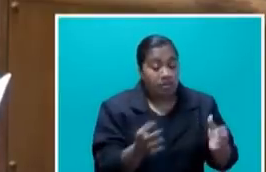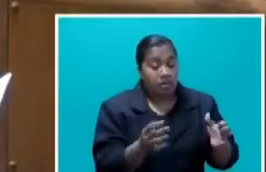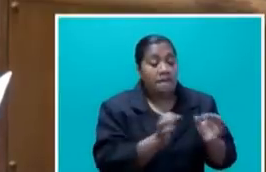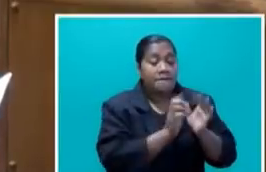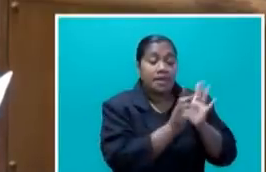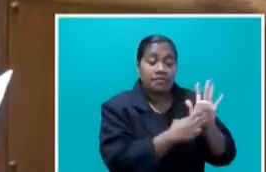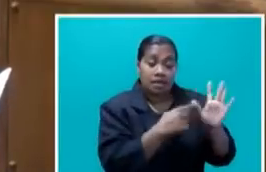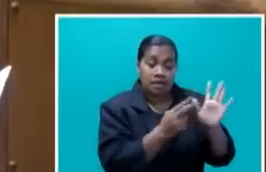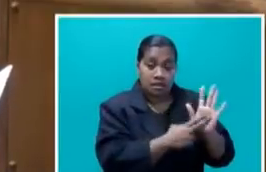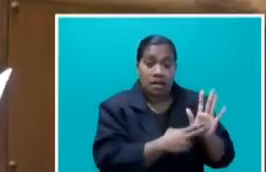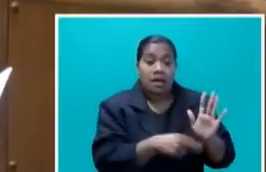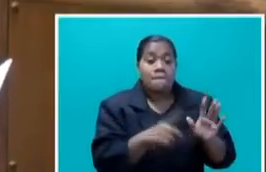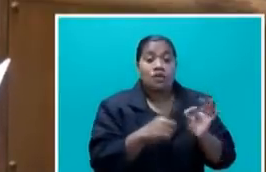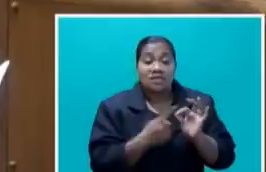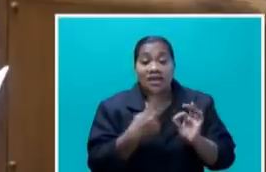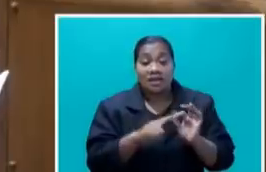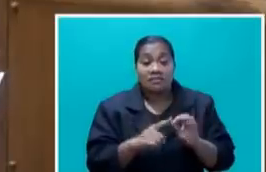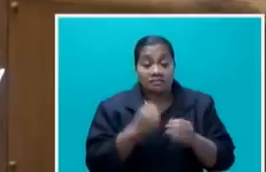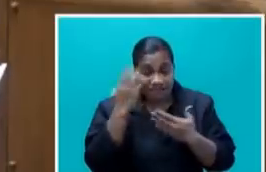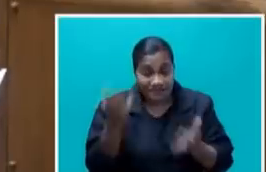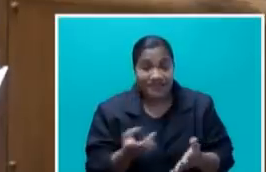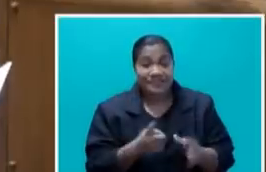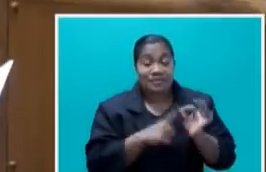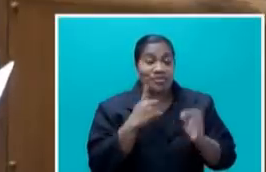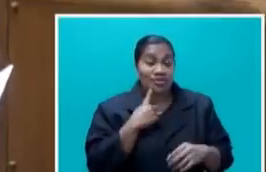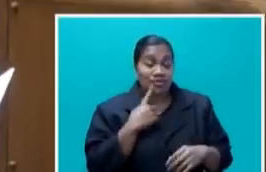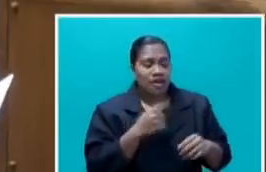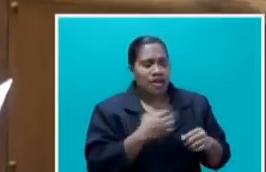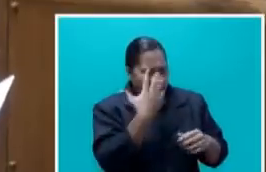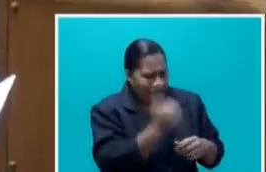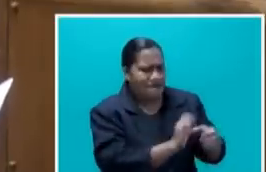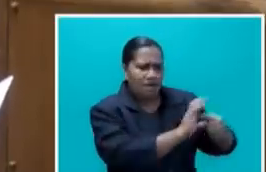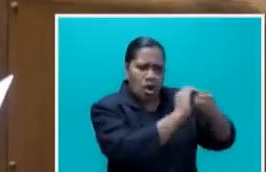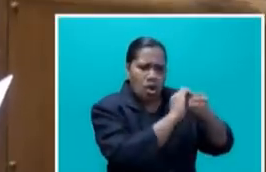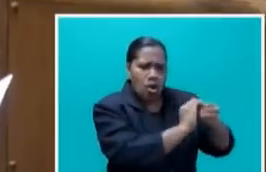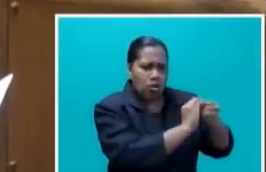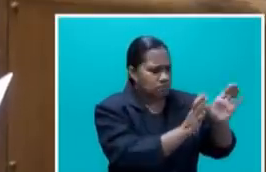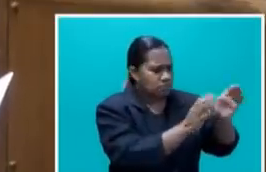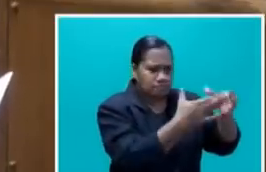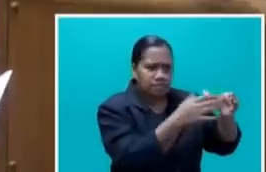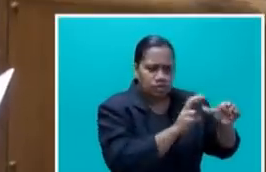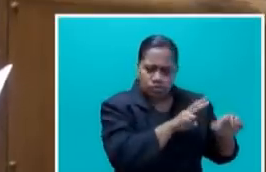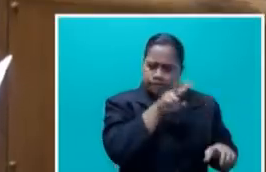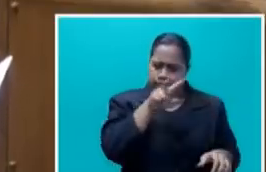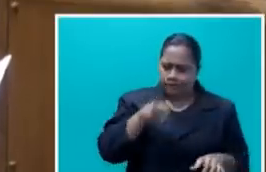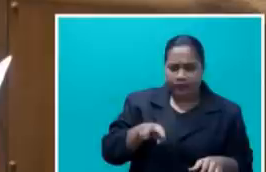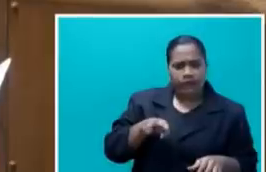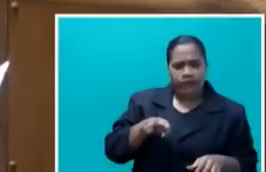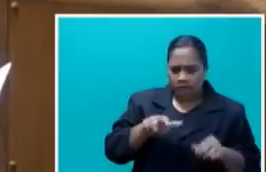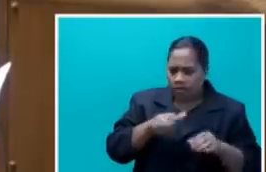all industry institutions have its own board to oversee the affairs and overall operations of the institution